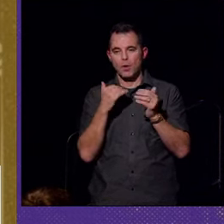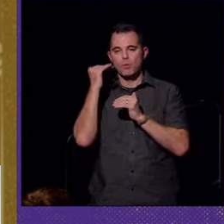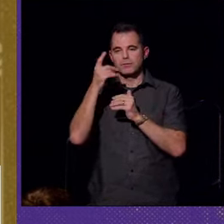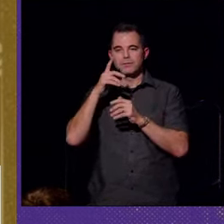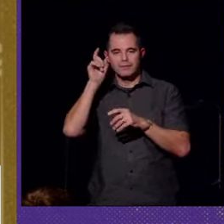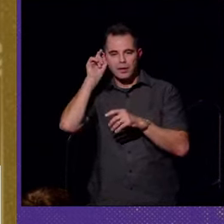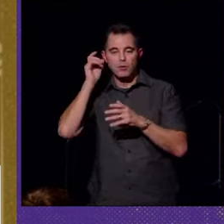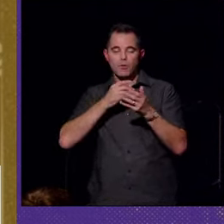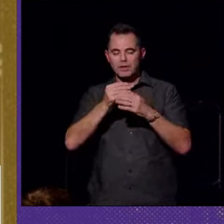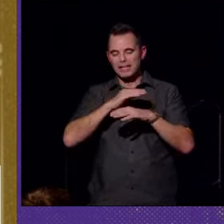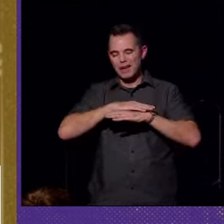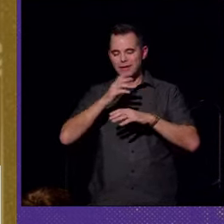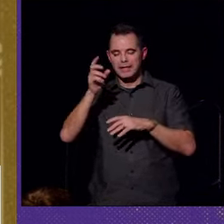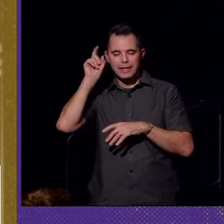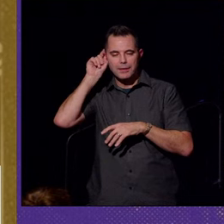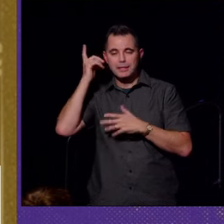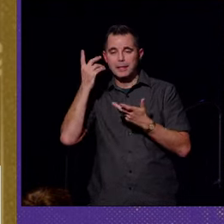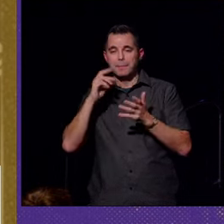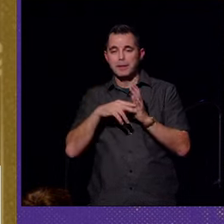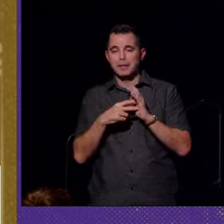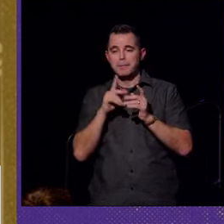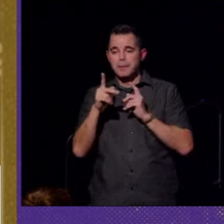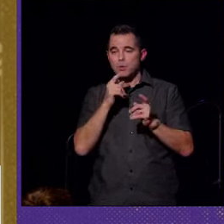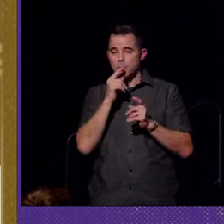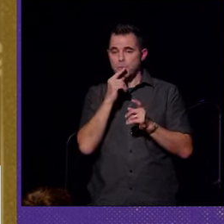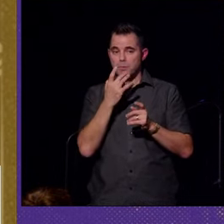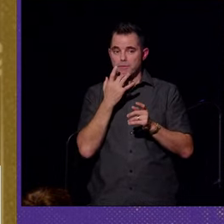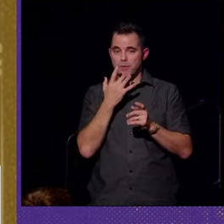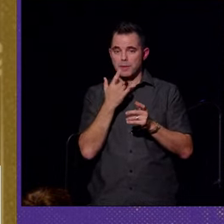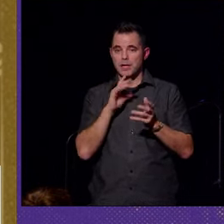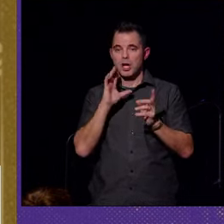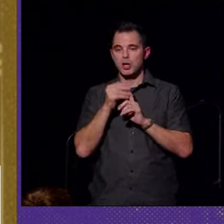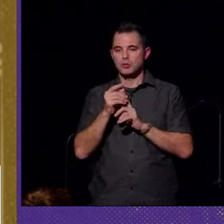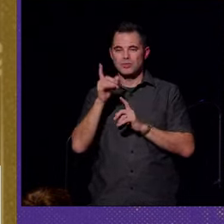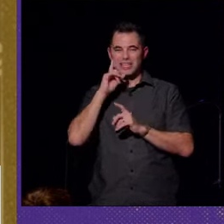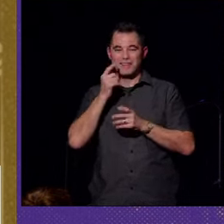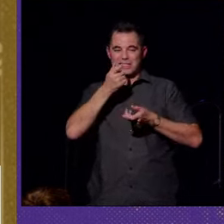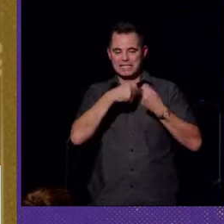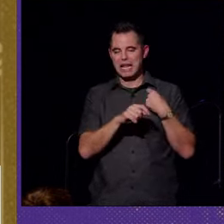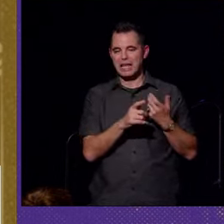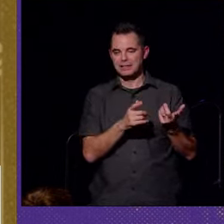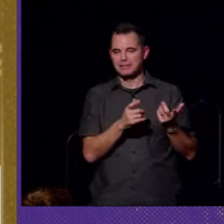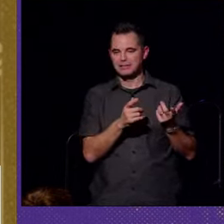aids. That is, people who prefer to be culturally deaf instead.